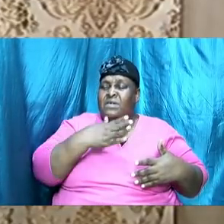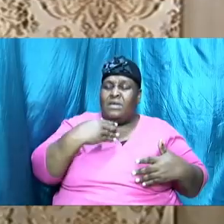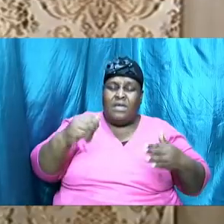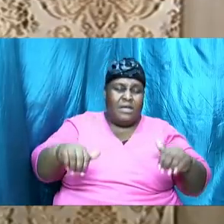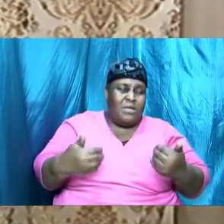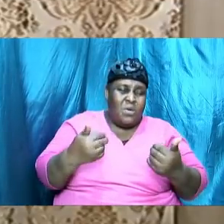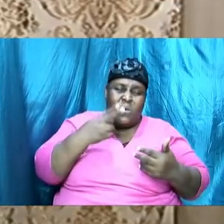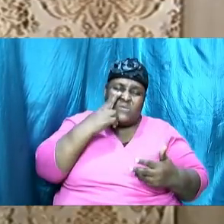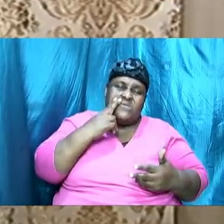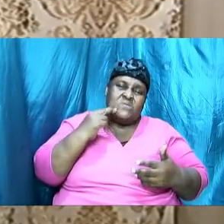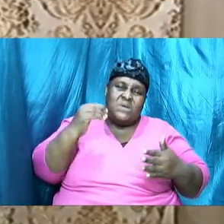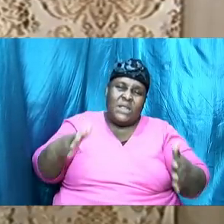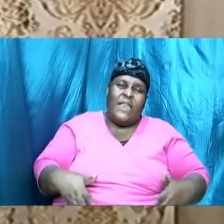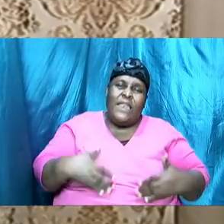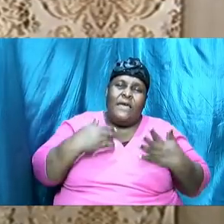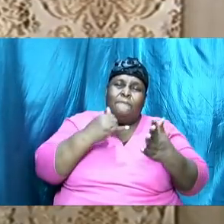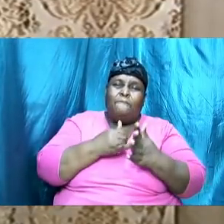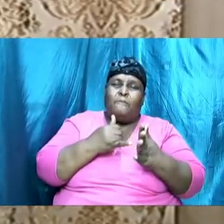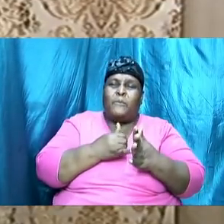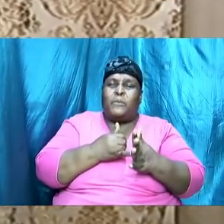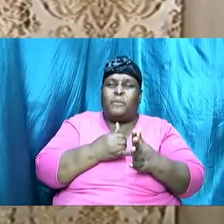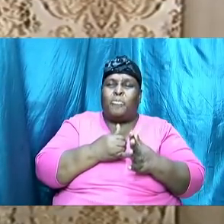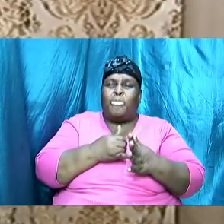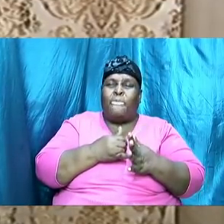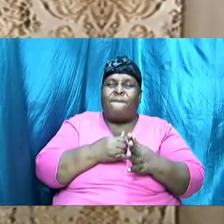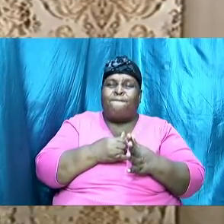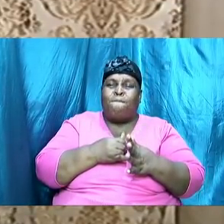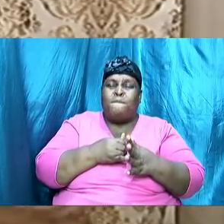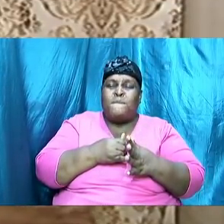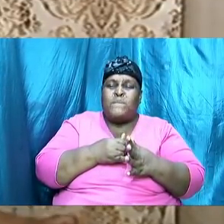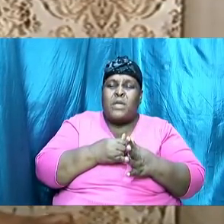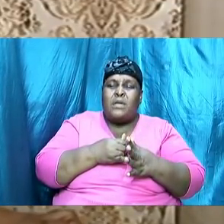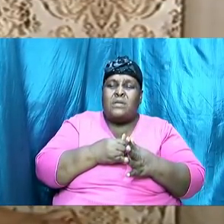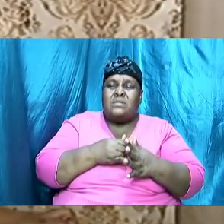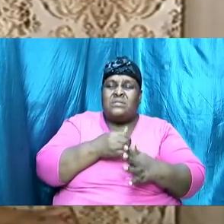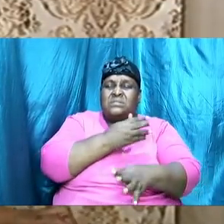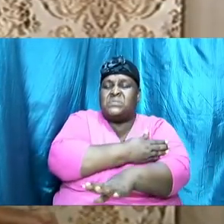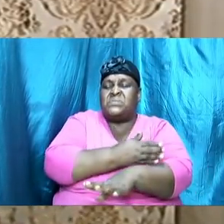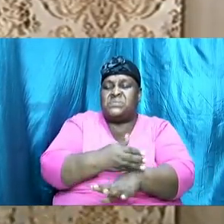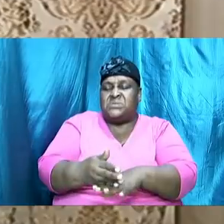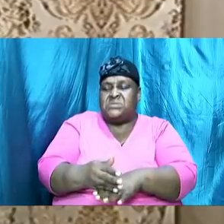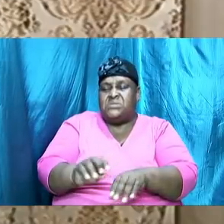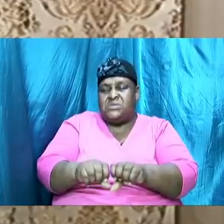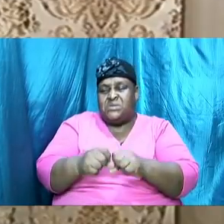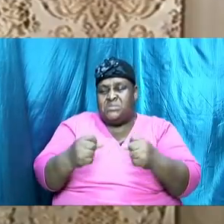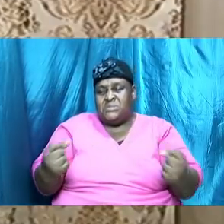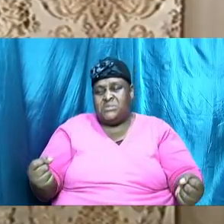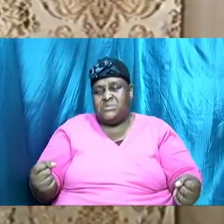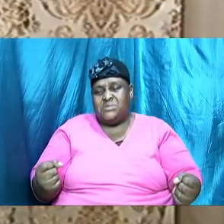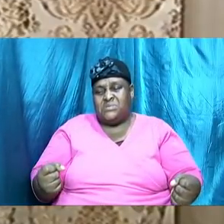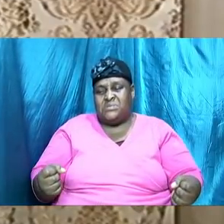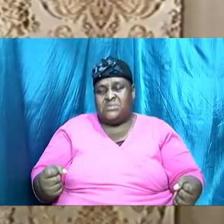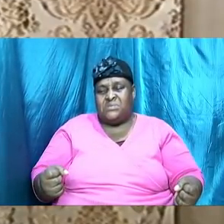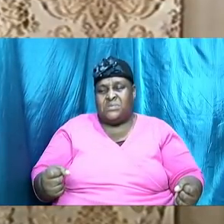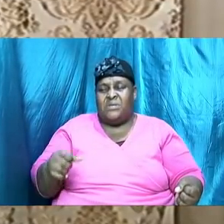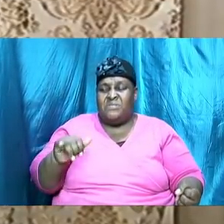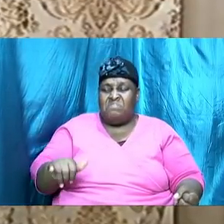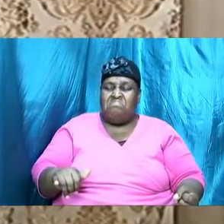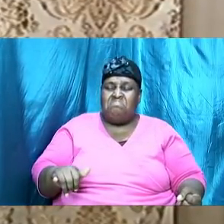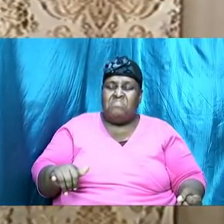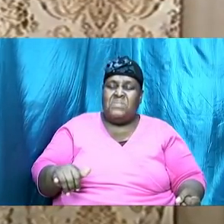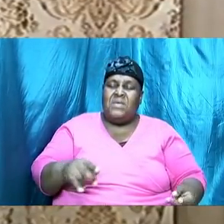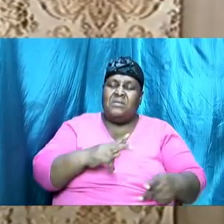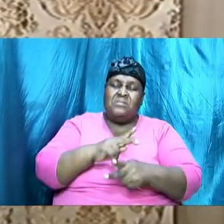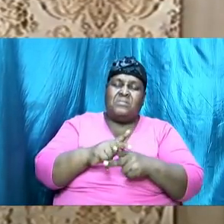deterioration breakdown and disintegration of that kind of